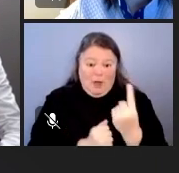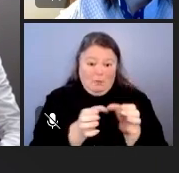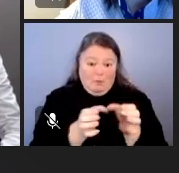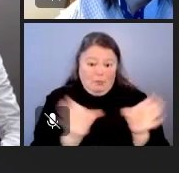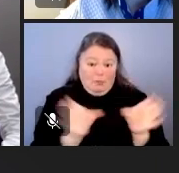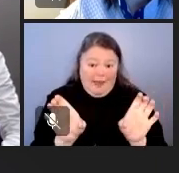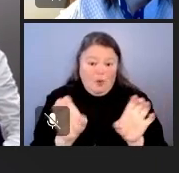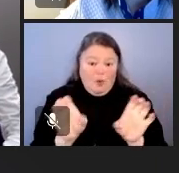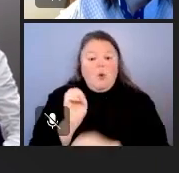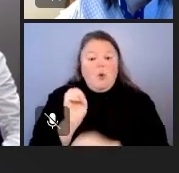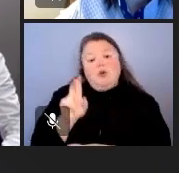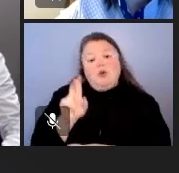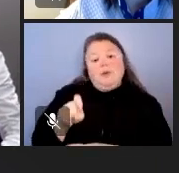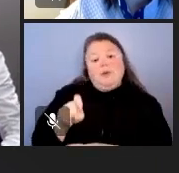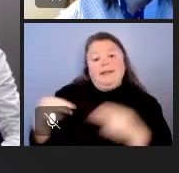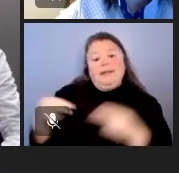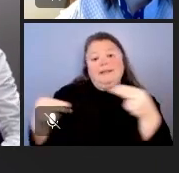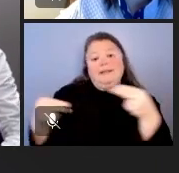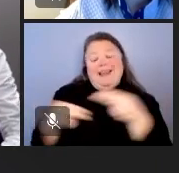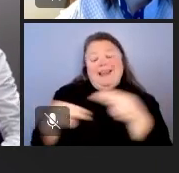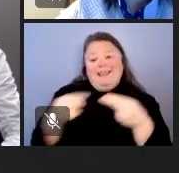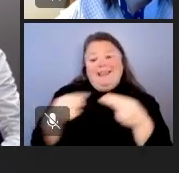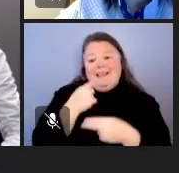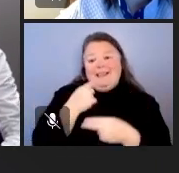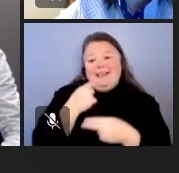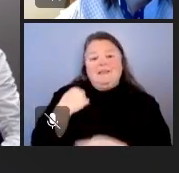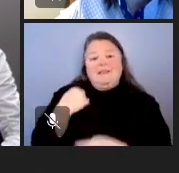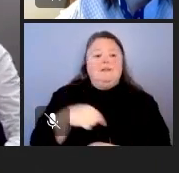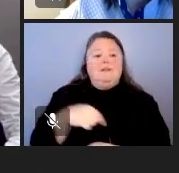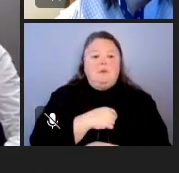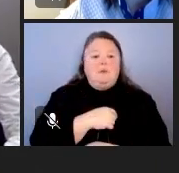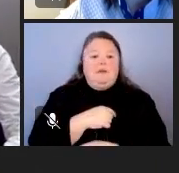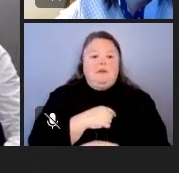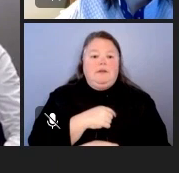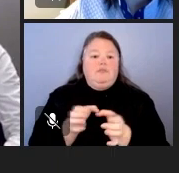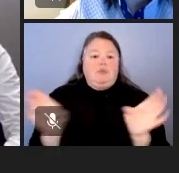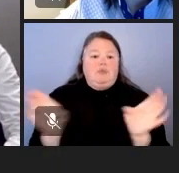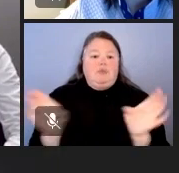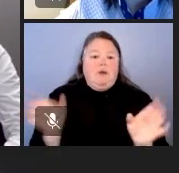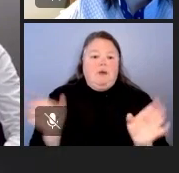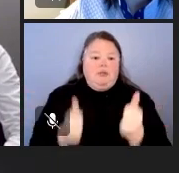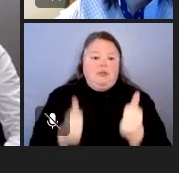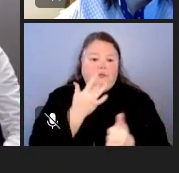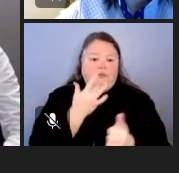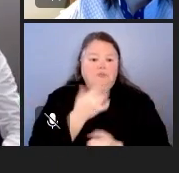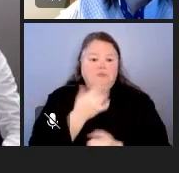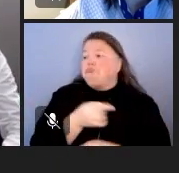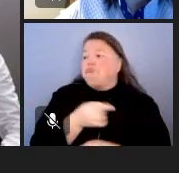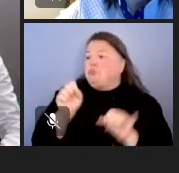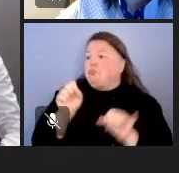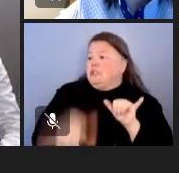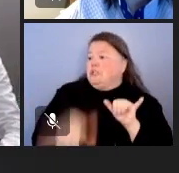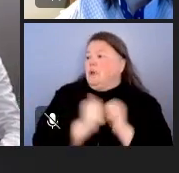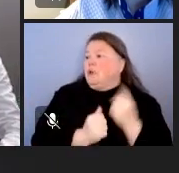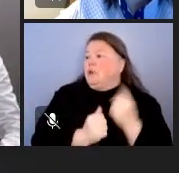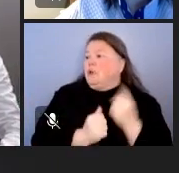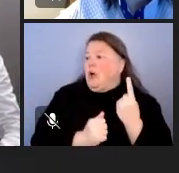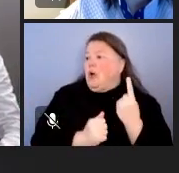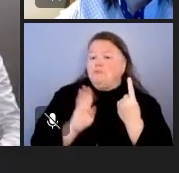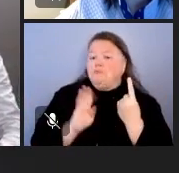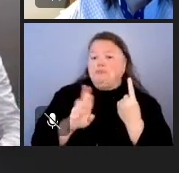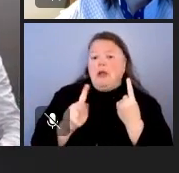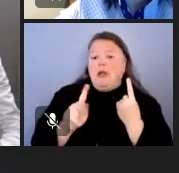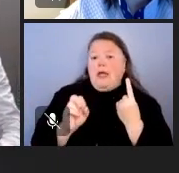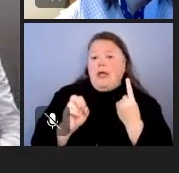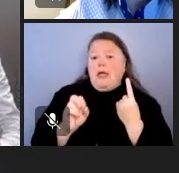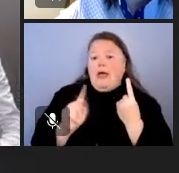want to put a slide that just says we're in breakouts? What do you prefer? We can stay with one breakout room. That's fine. Okay.